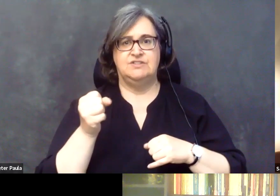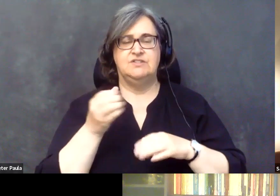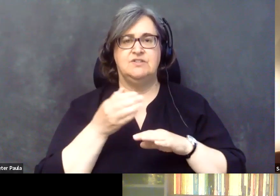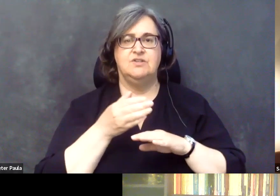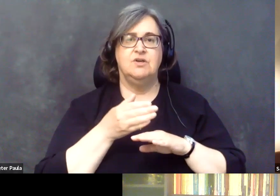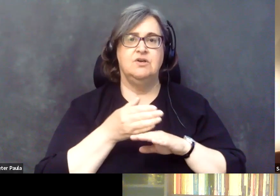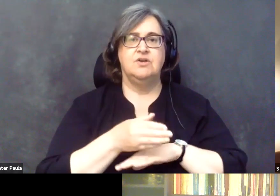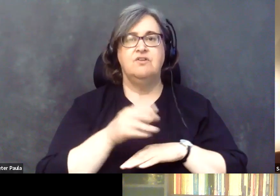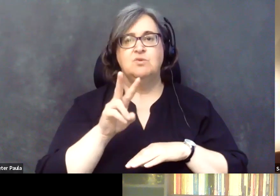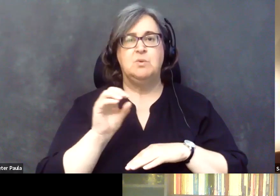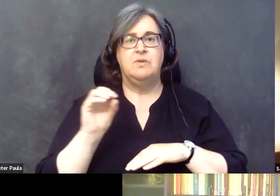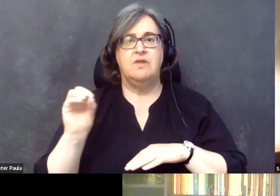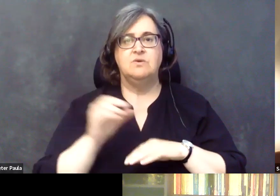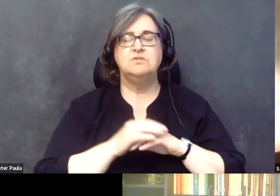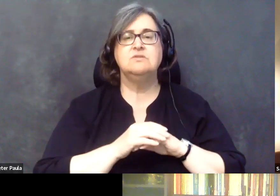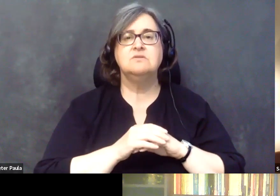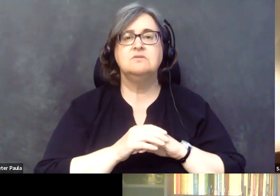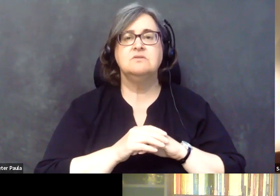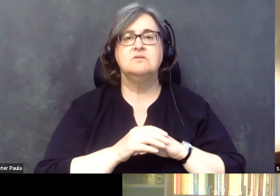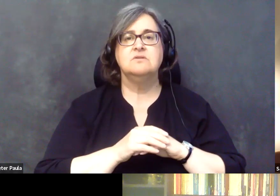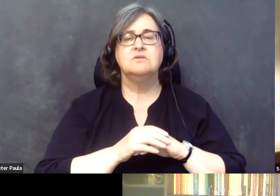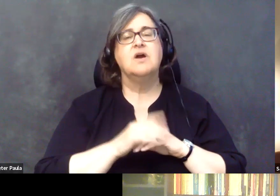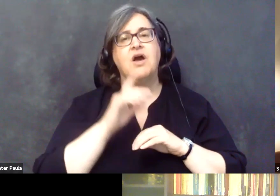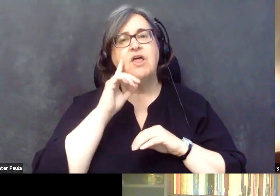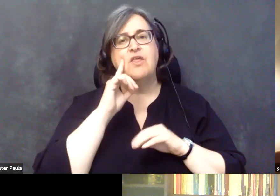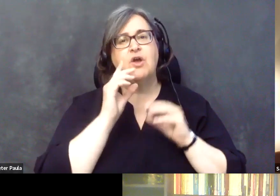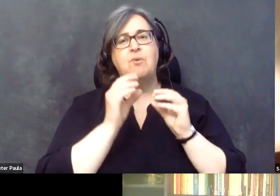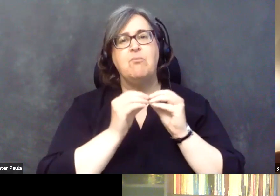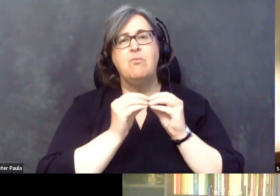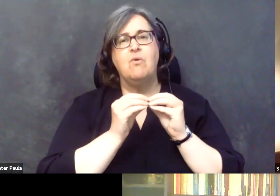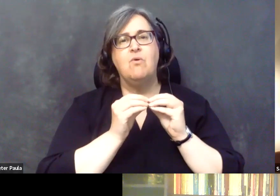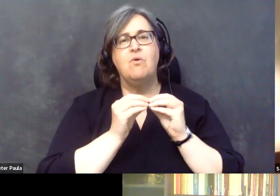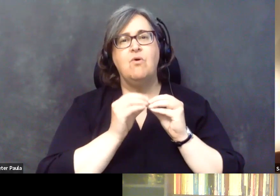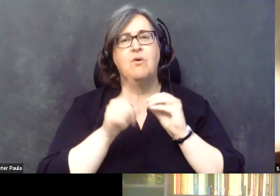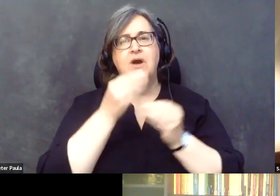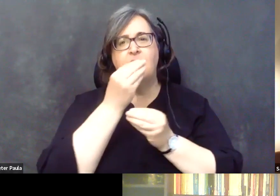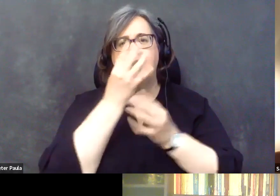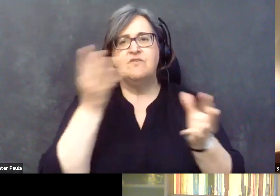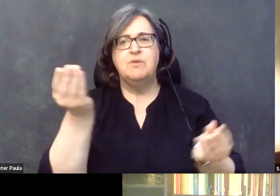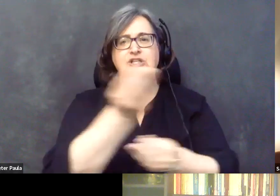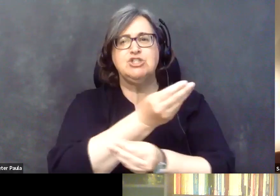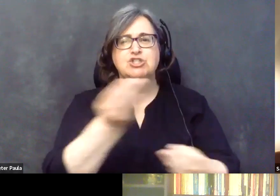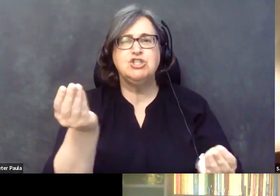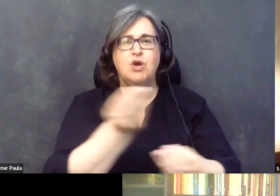basically, I think it was more about information sharing.